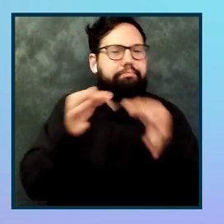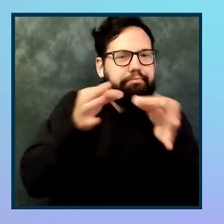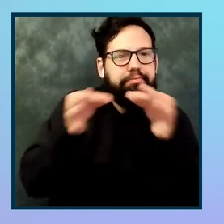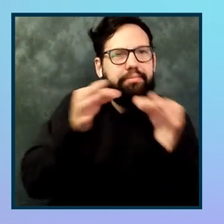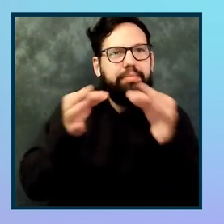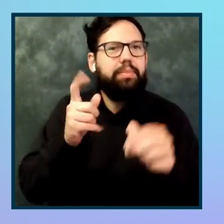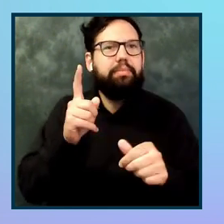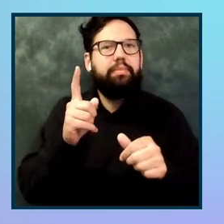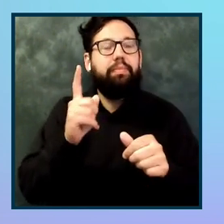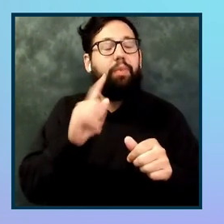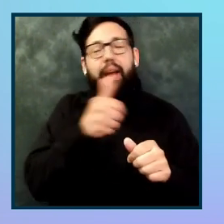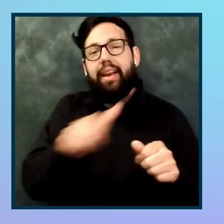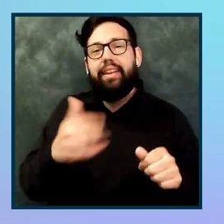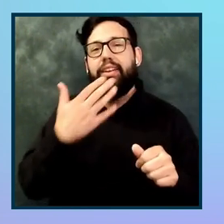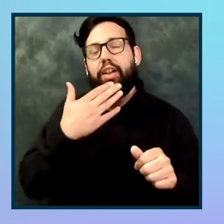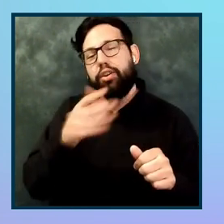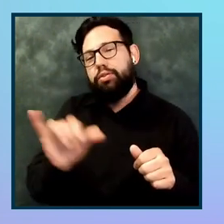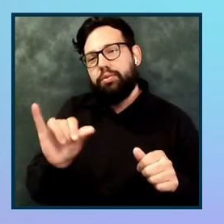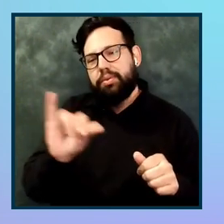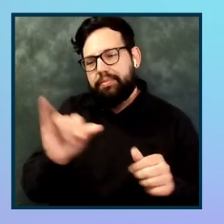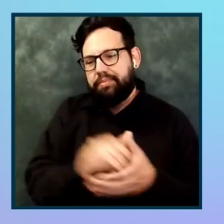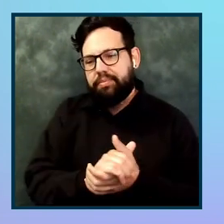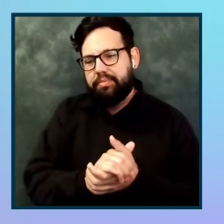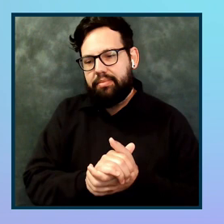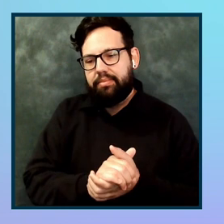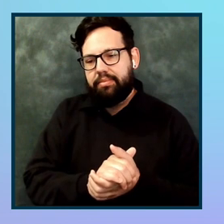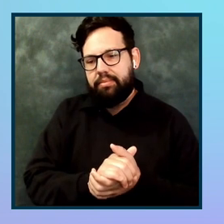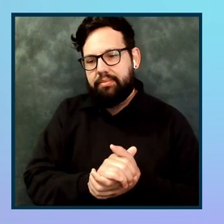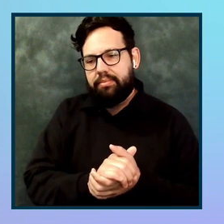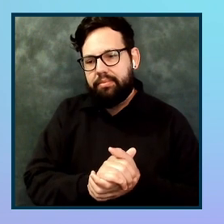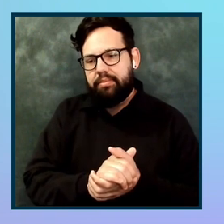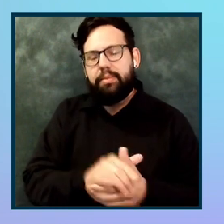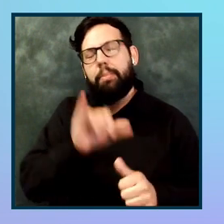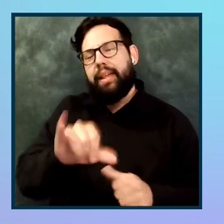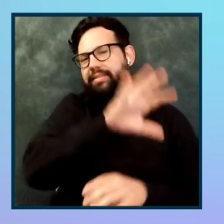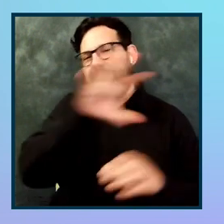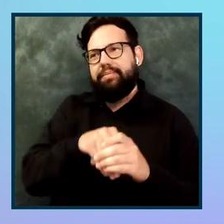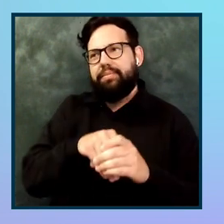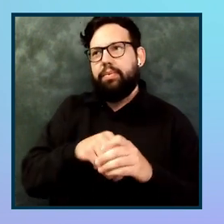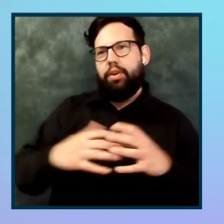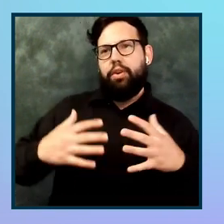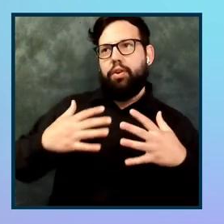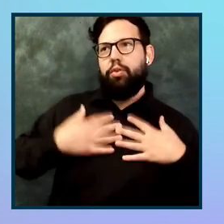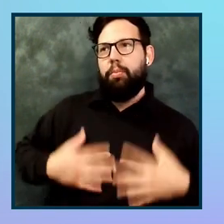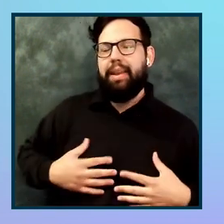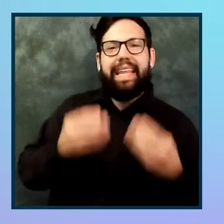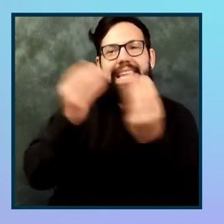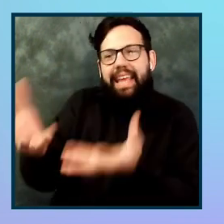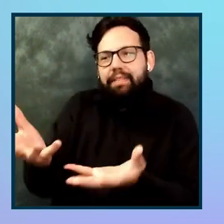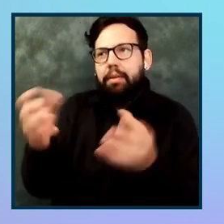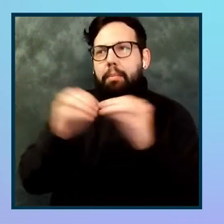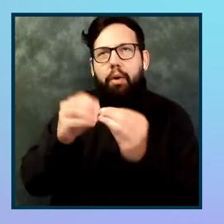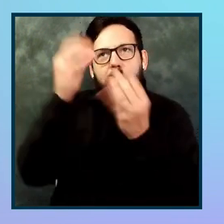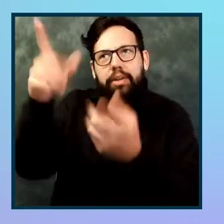have the same common pattern, which is a human part, a moral part of giving more context to the user that